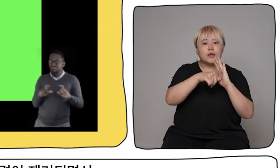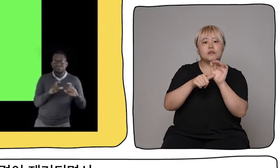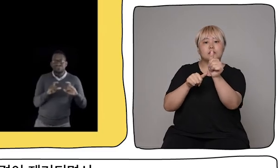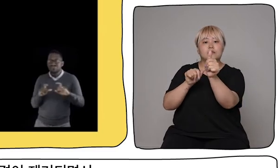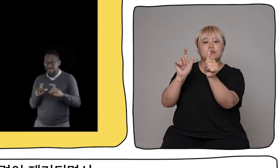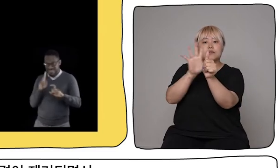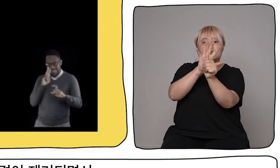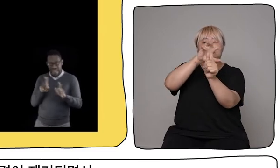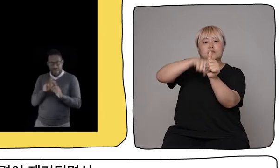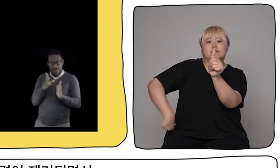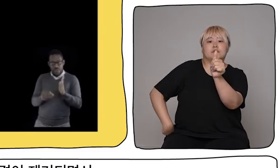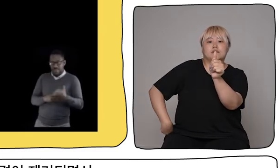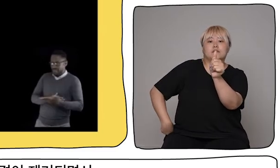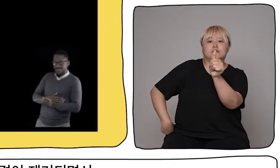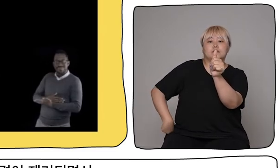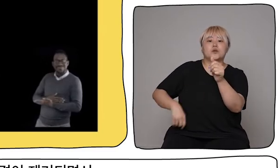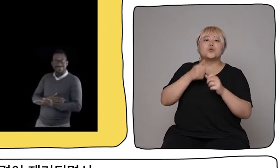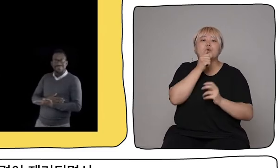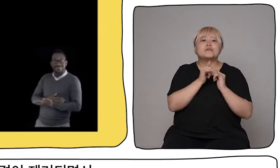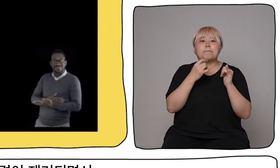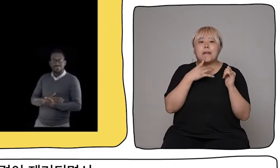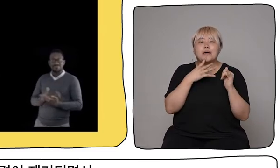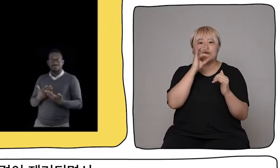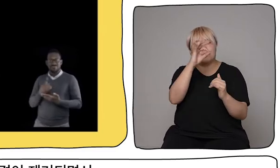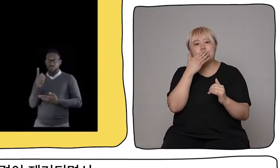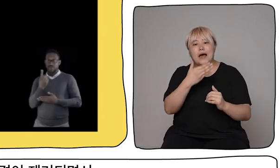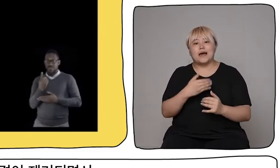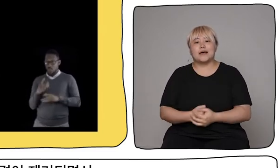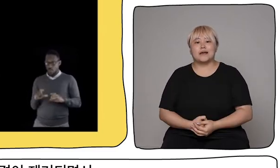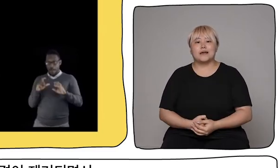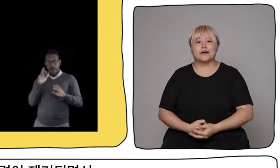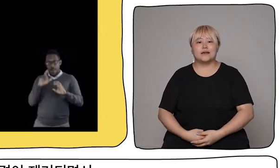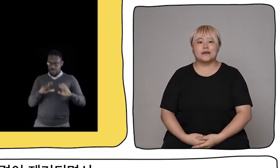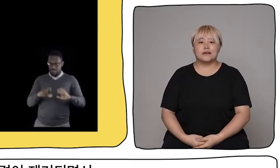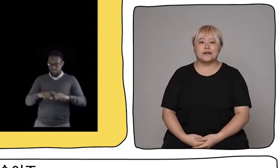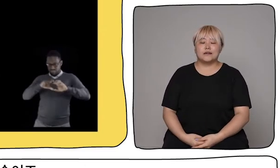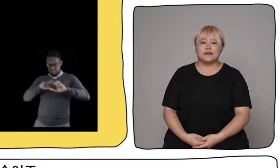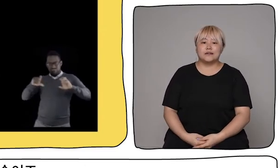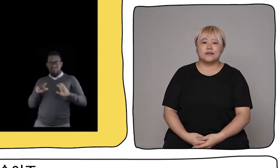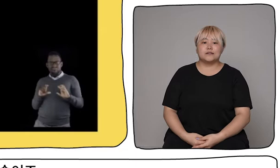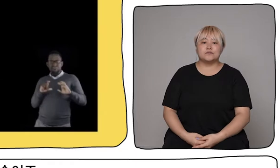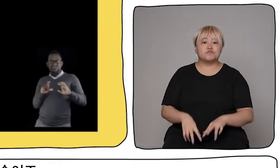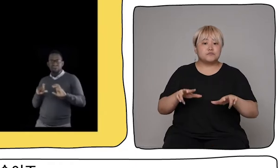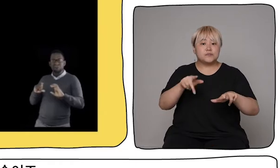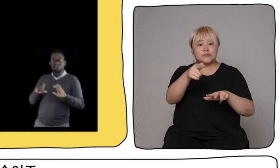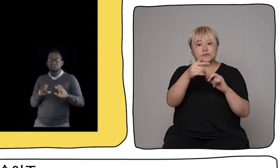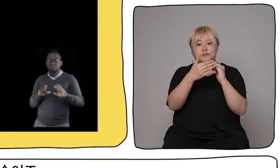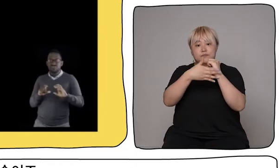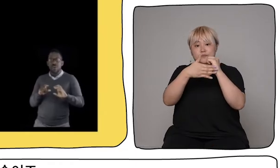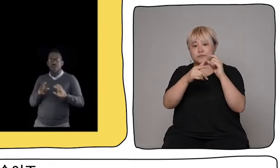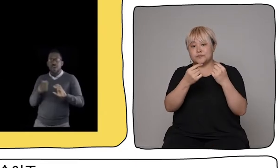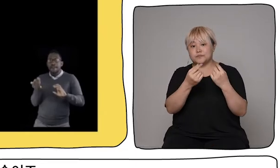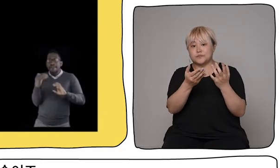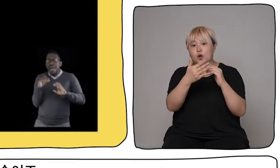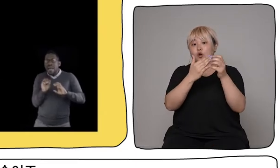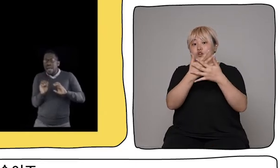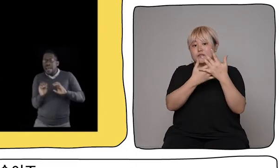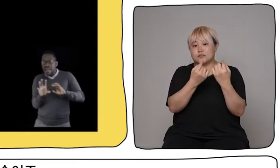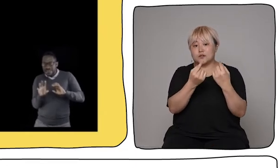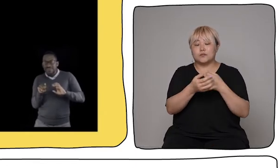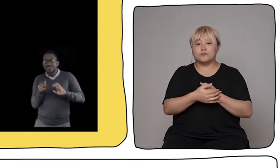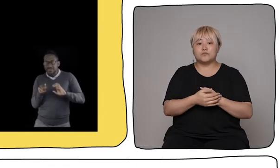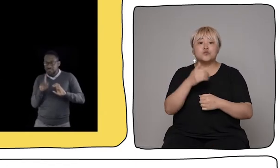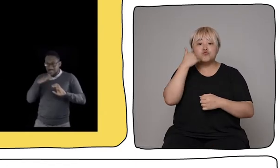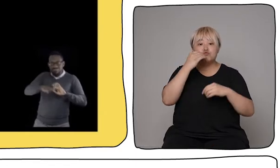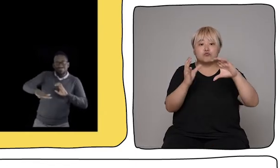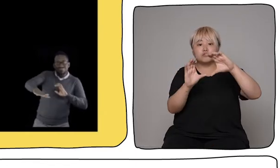functioning so that the interpreter can exist in the world of the audience and that's what we see here someone is holding a smartphone in portrait mode